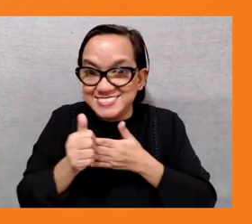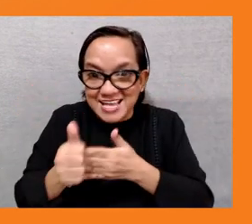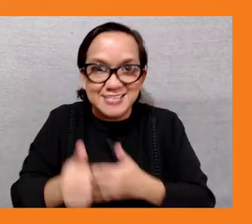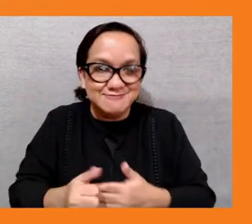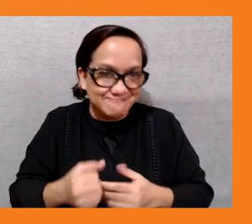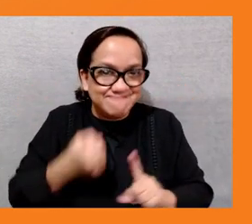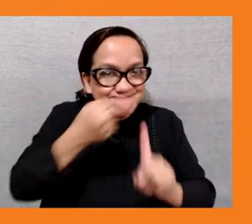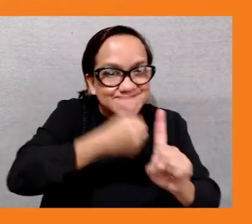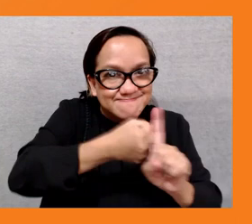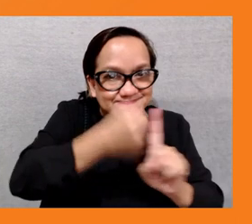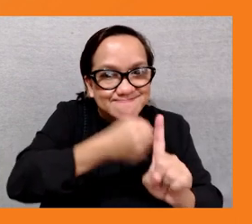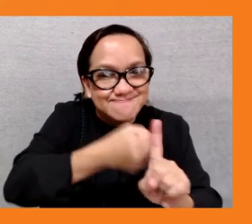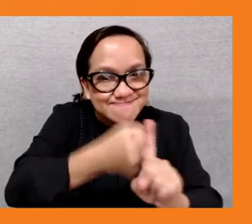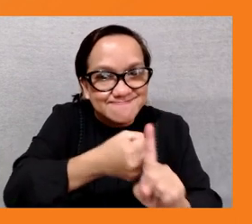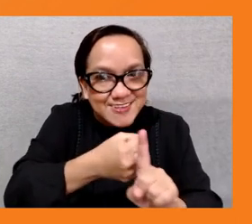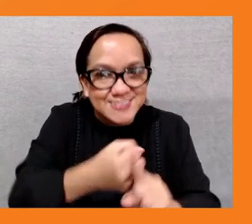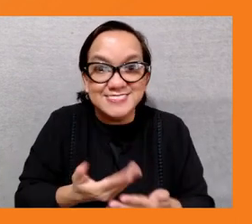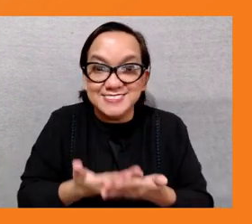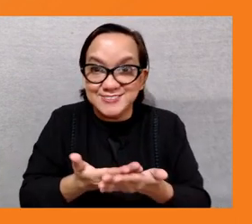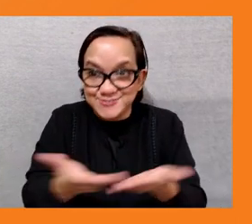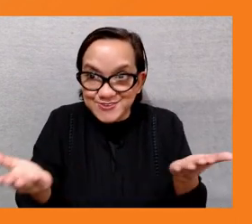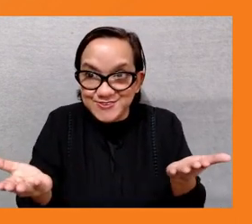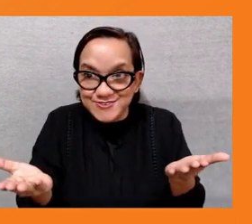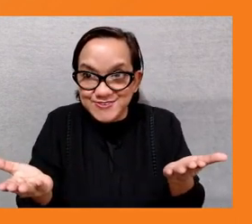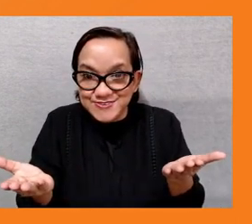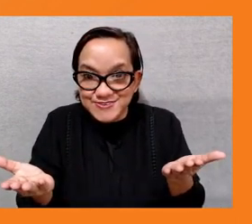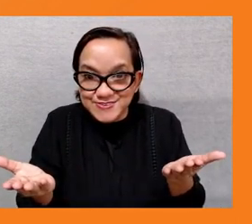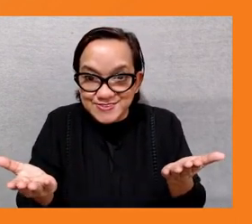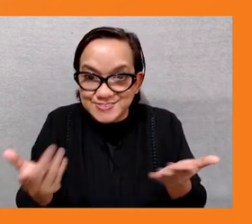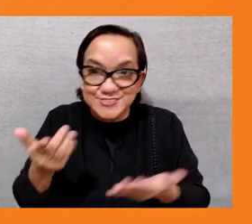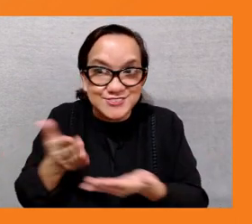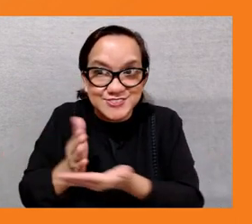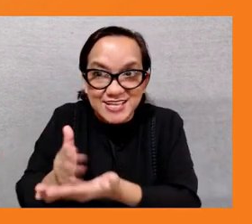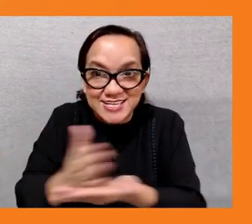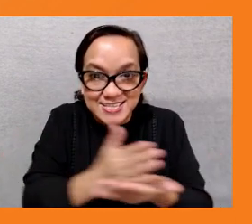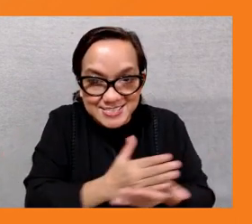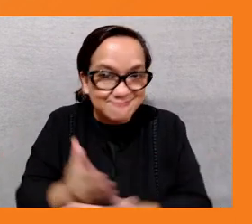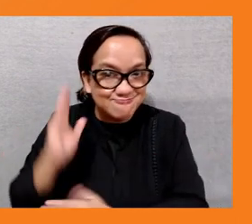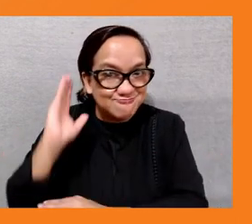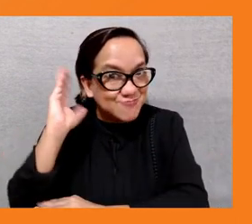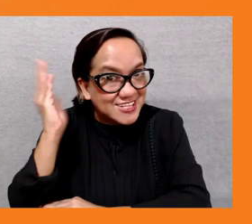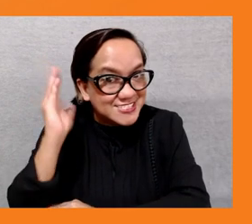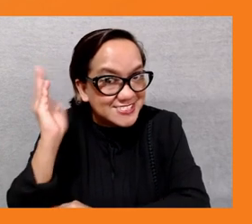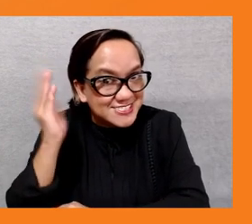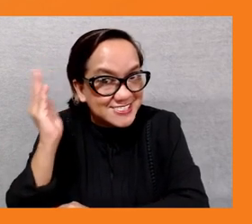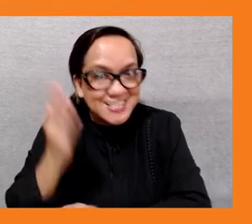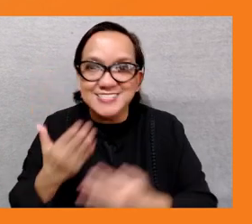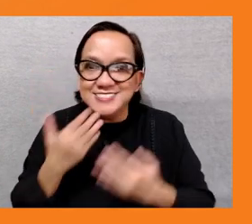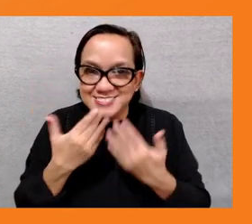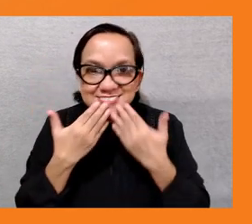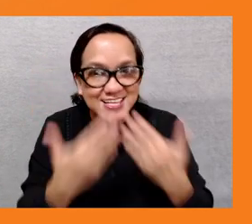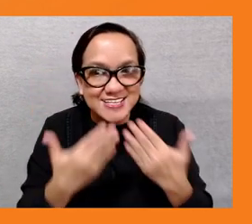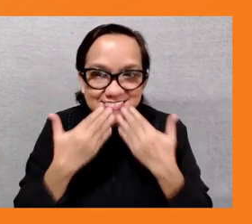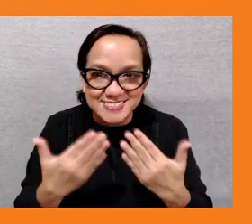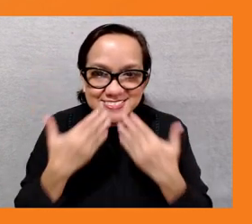of you for all the feedback and all the insights that you shared with us iris yeah and this time